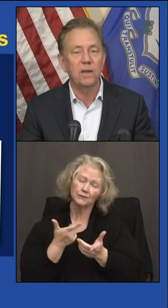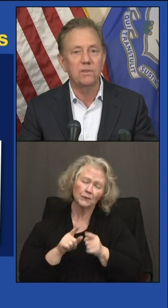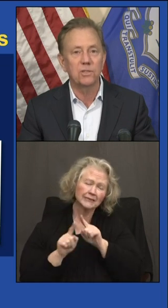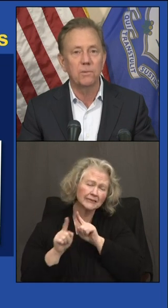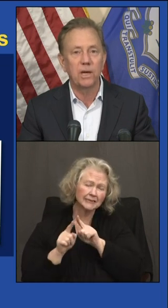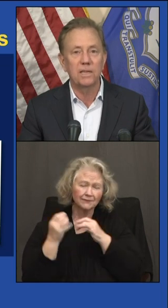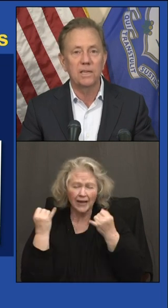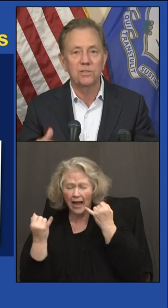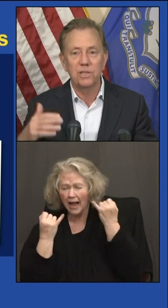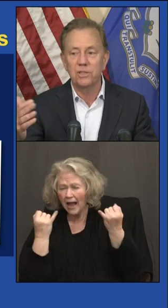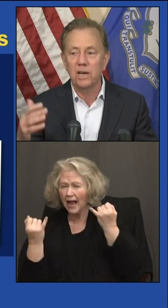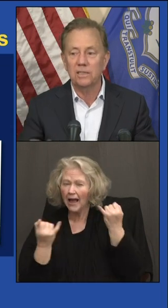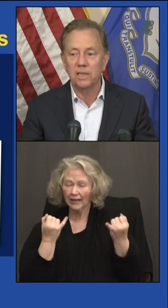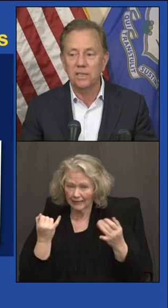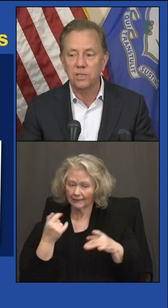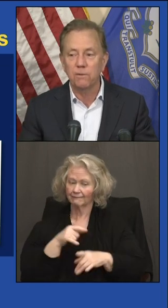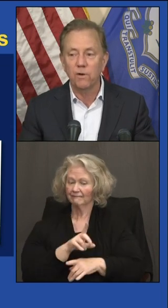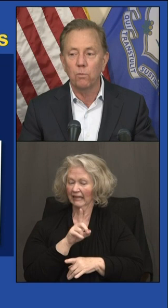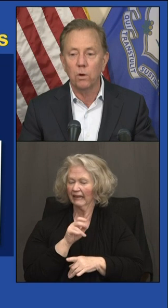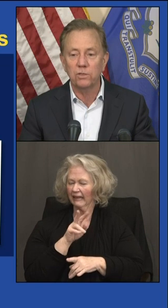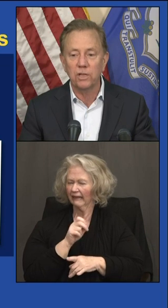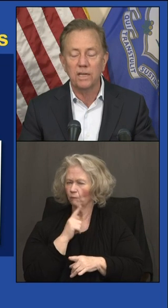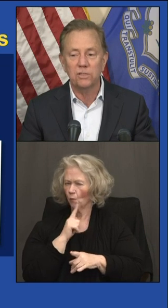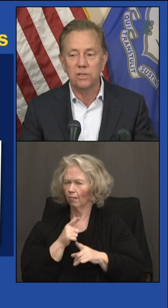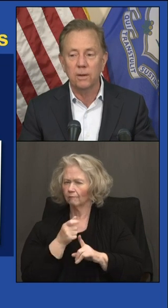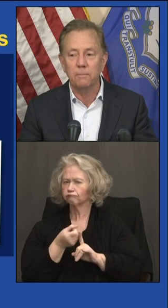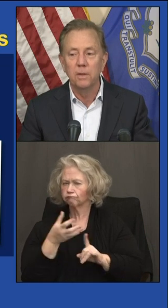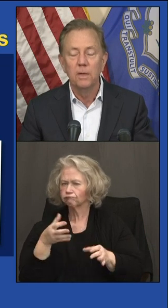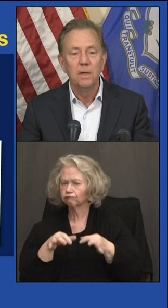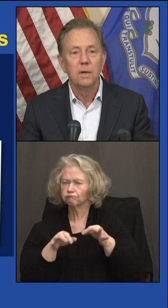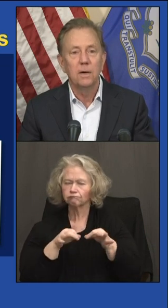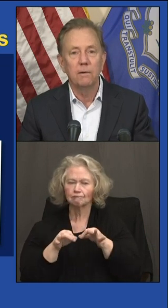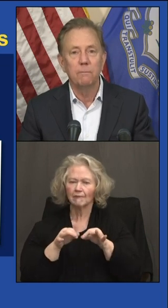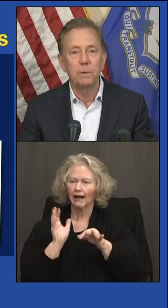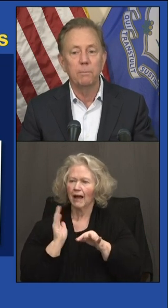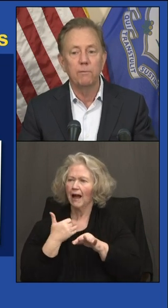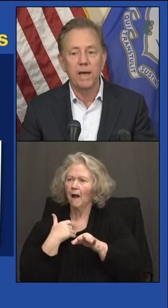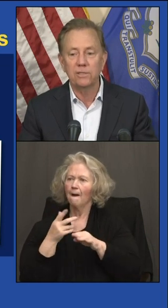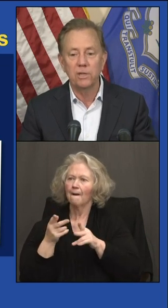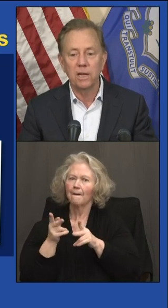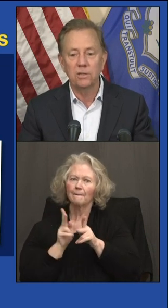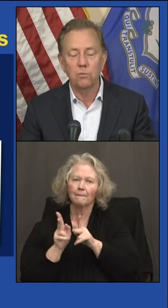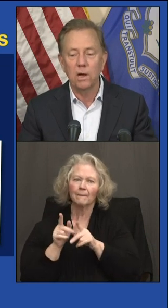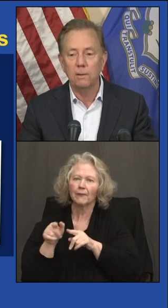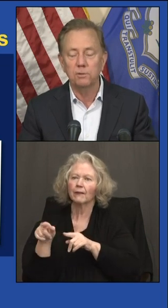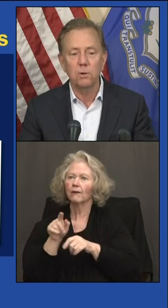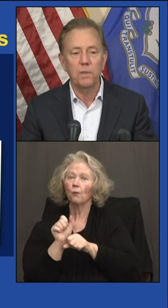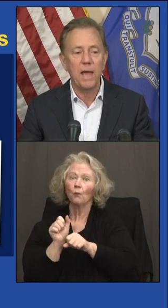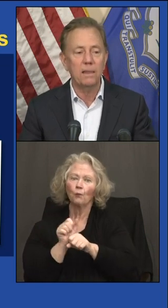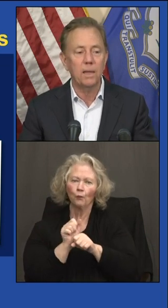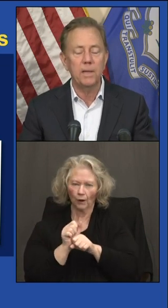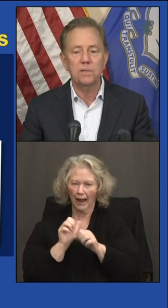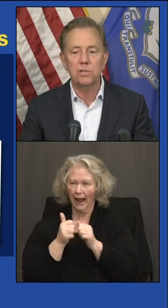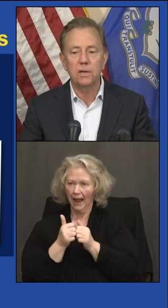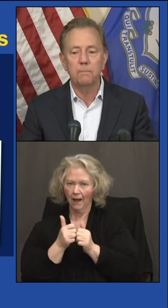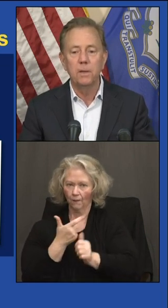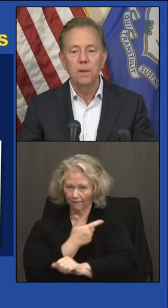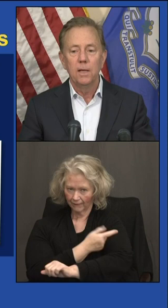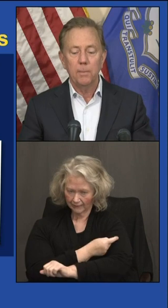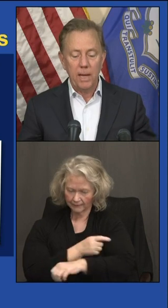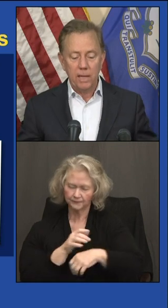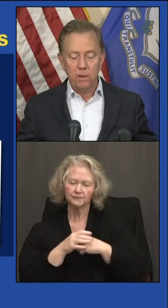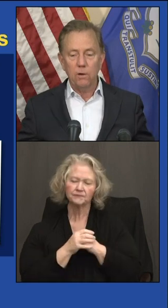Dave can give you some of the ideas he's got to get some of our work sites of people vaccinated as well. So with that, let me just